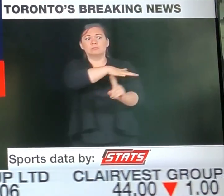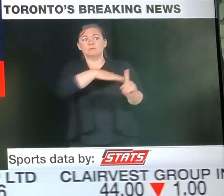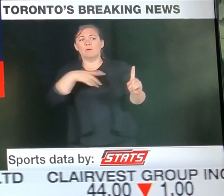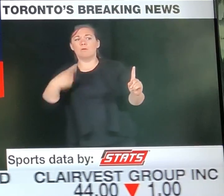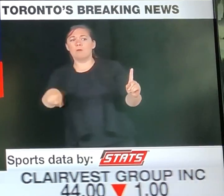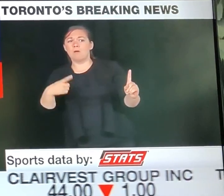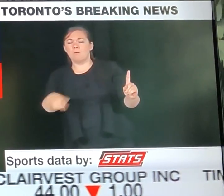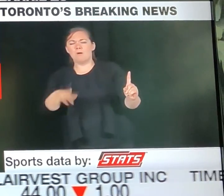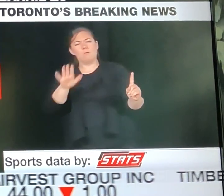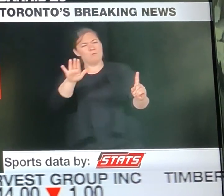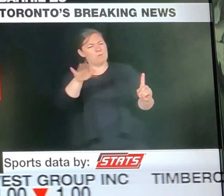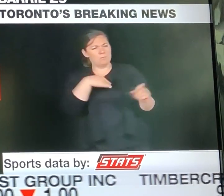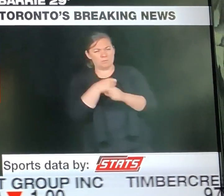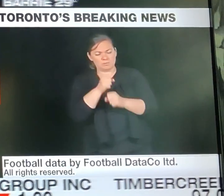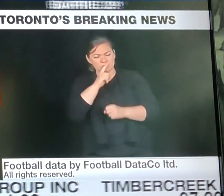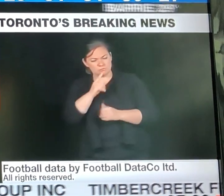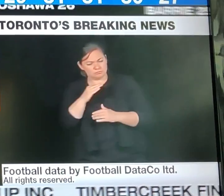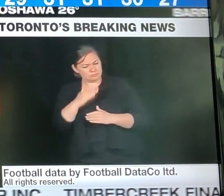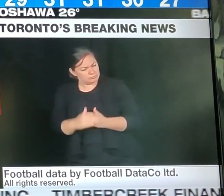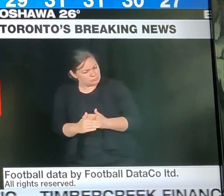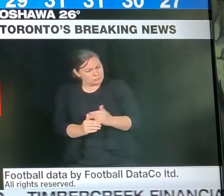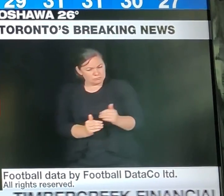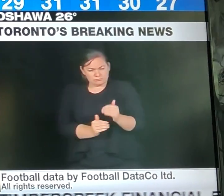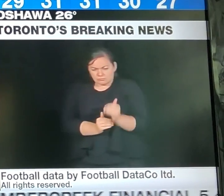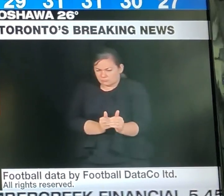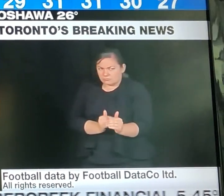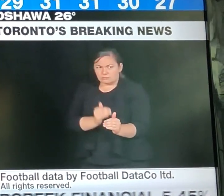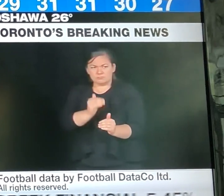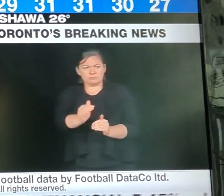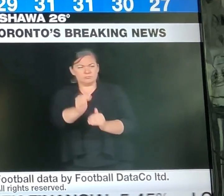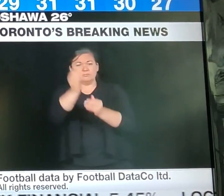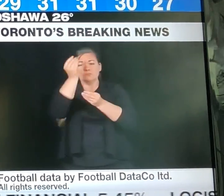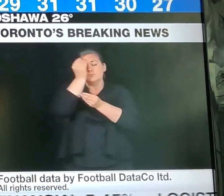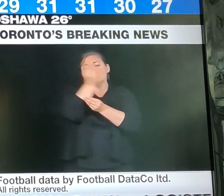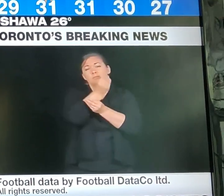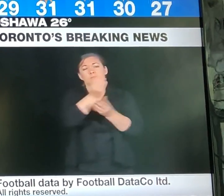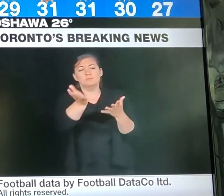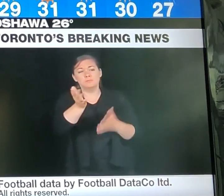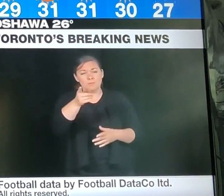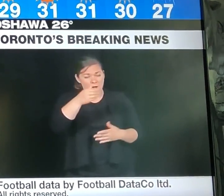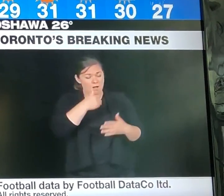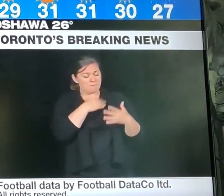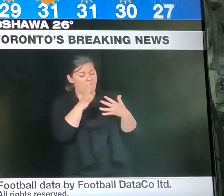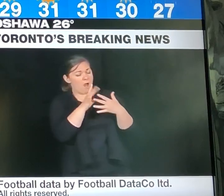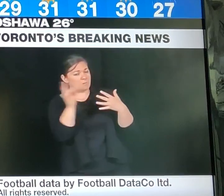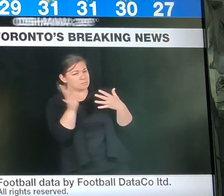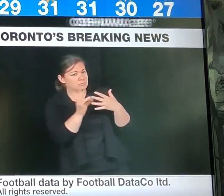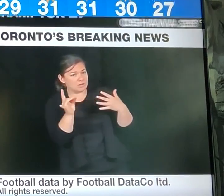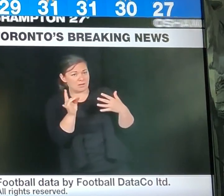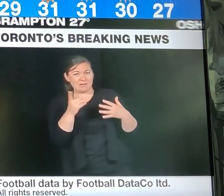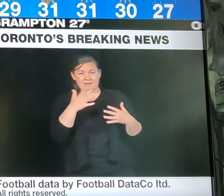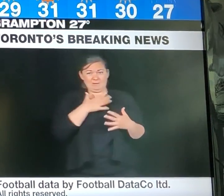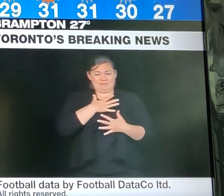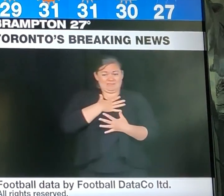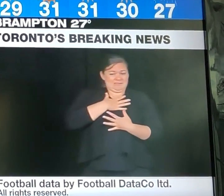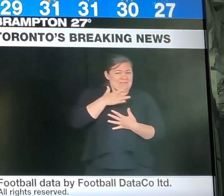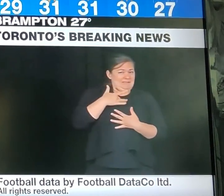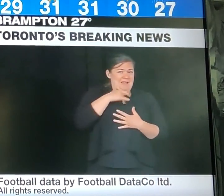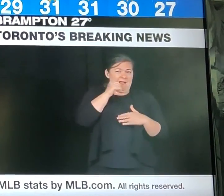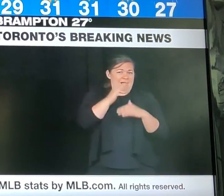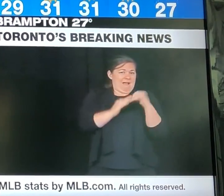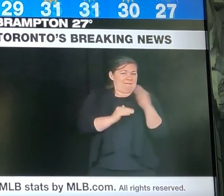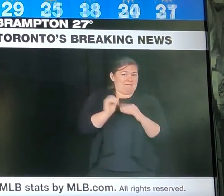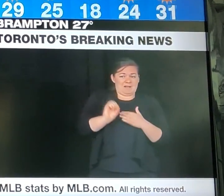to keep parents informed. And we'll make sure your child can keep learning in the safest way possible. Because nothing